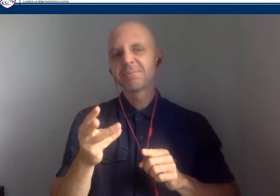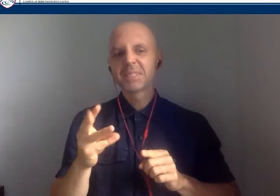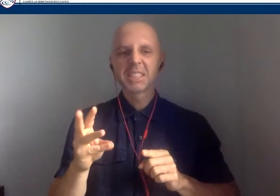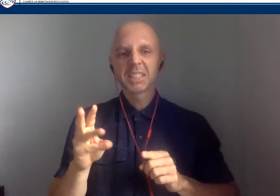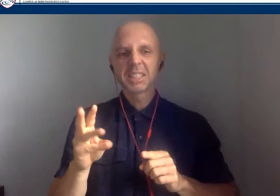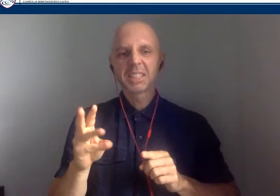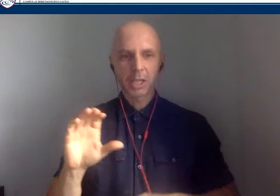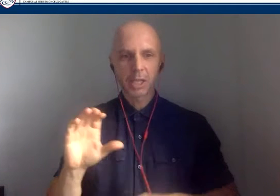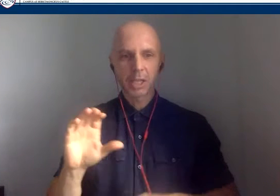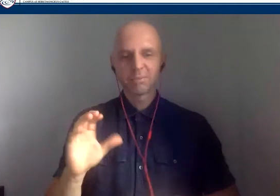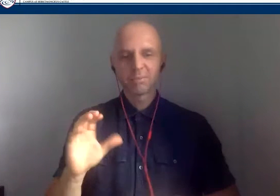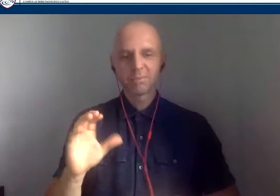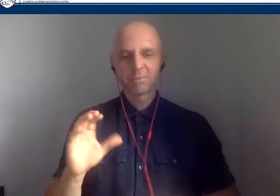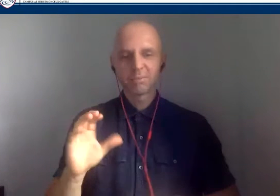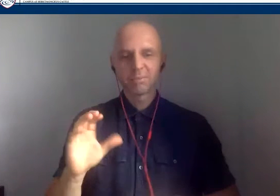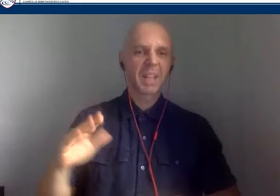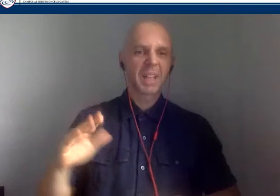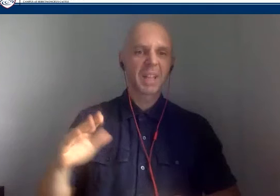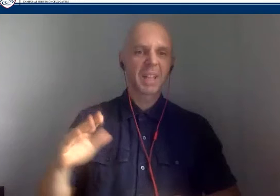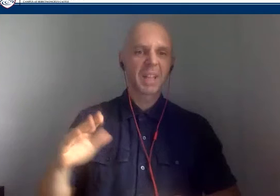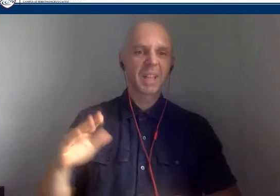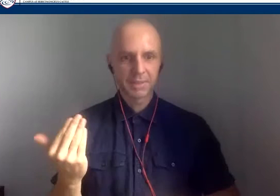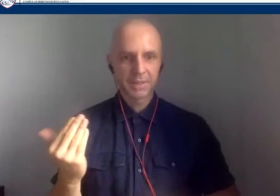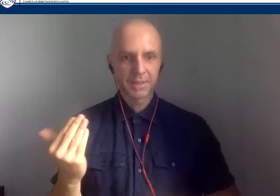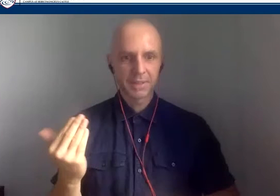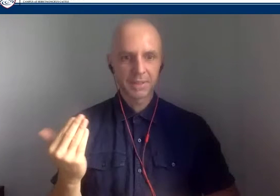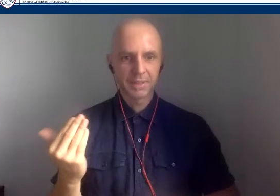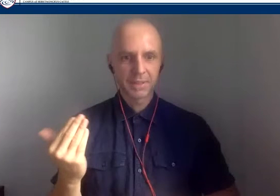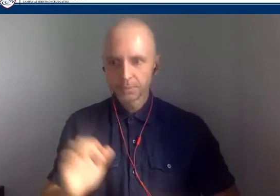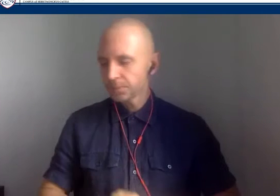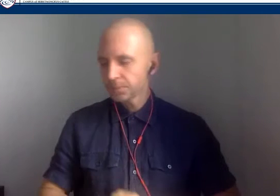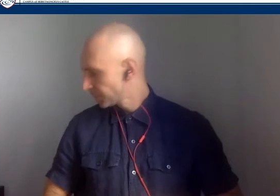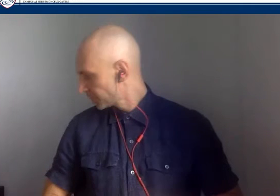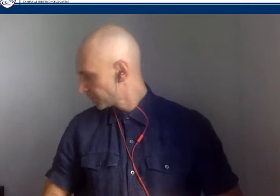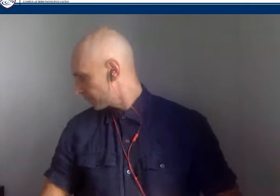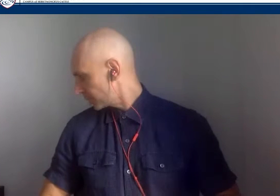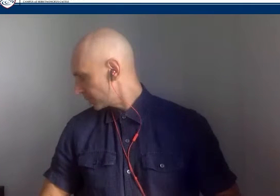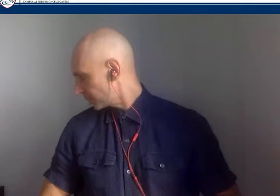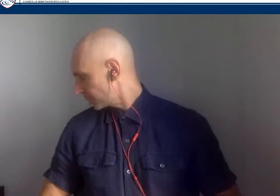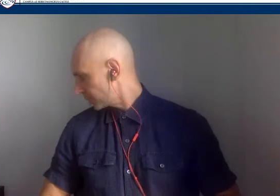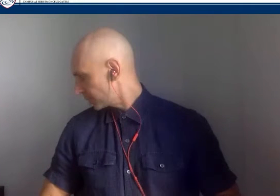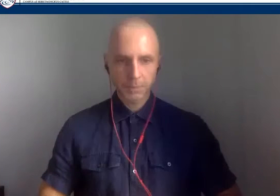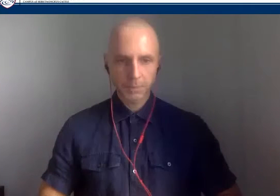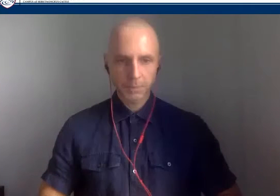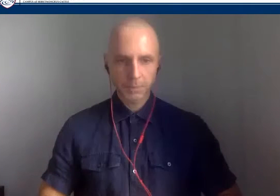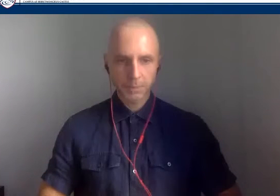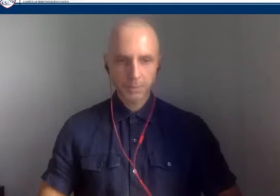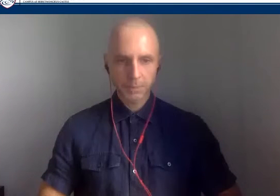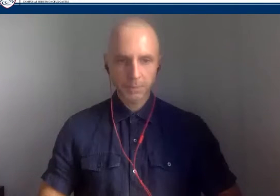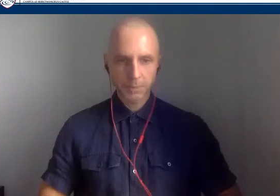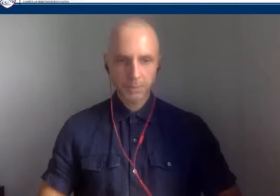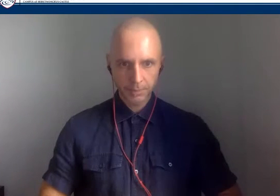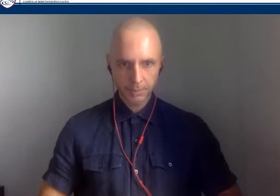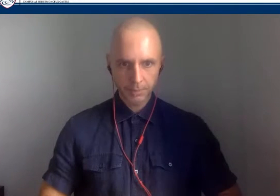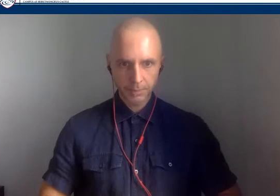1500s. This isn't necessarily accurate. This particular map was